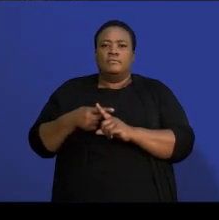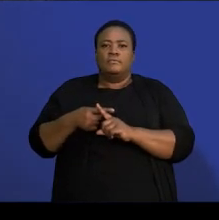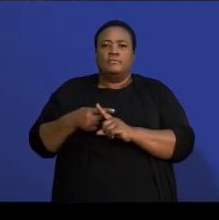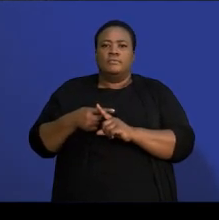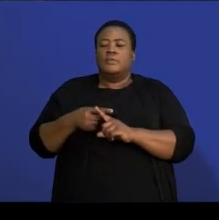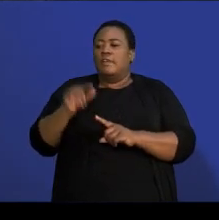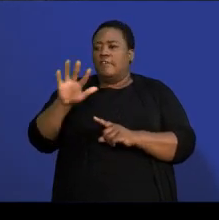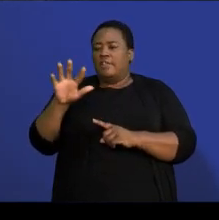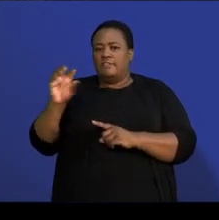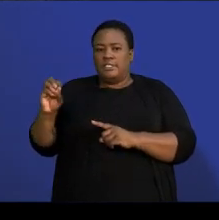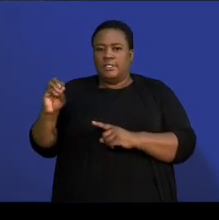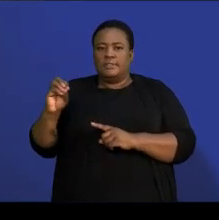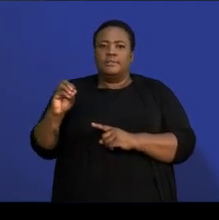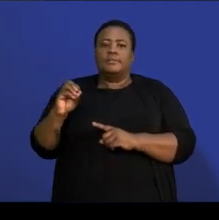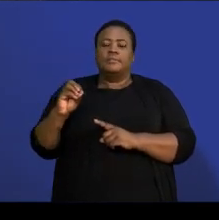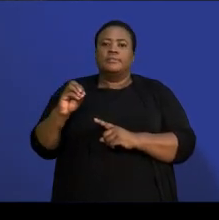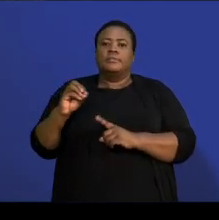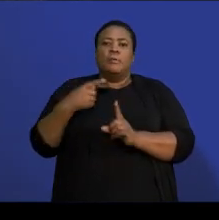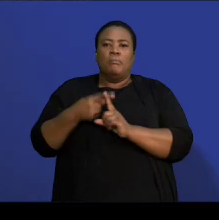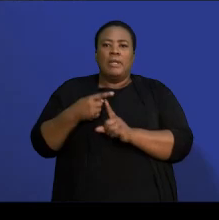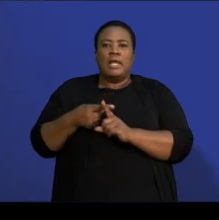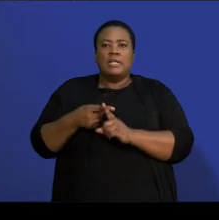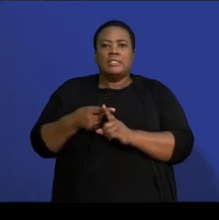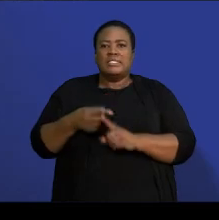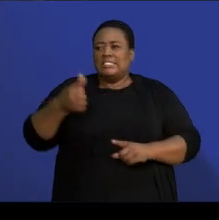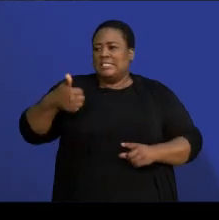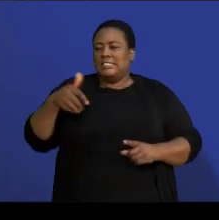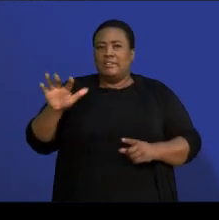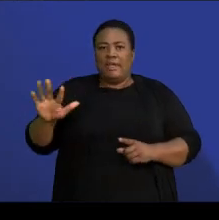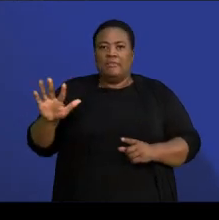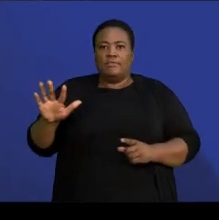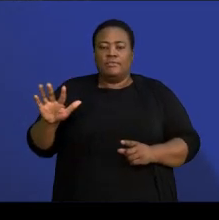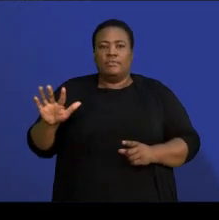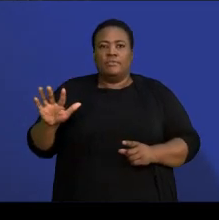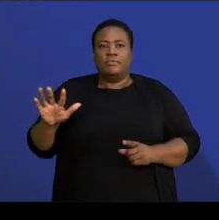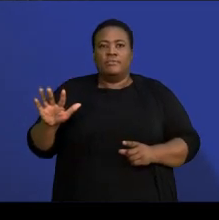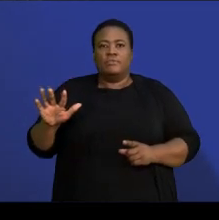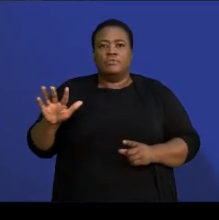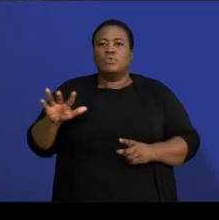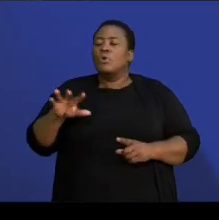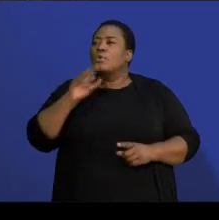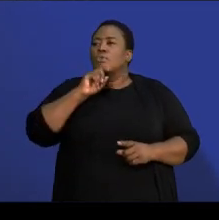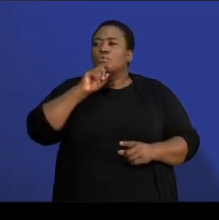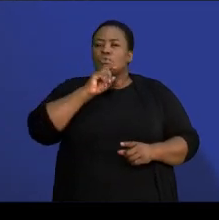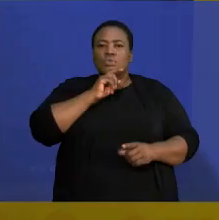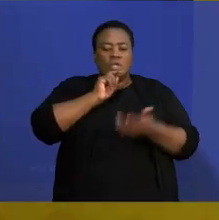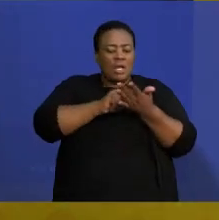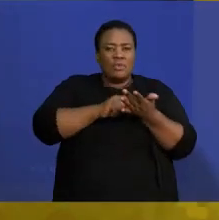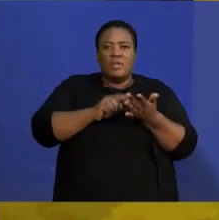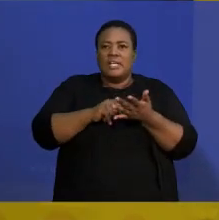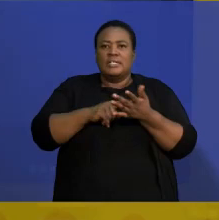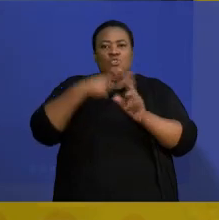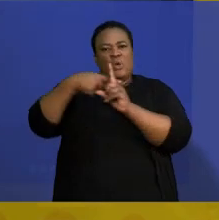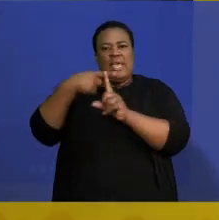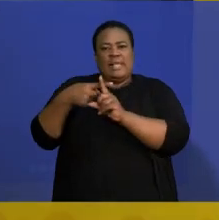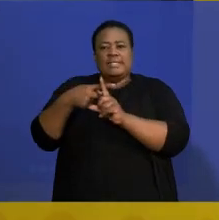plus 65. And then you will just need to use your calculator to add this. So what